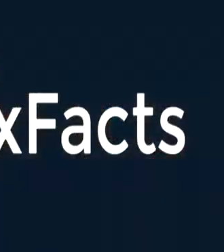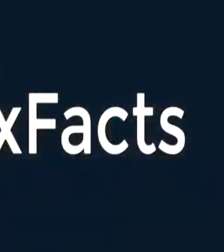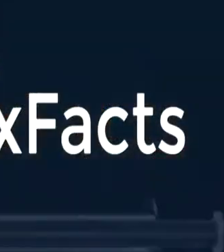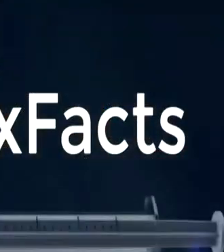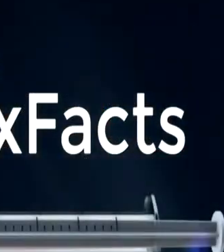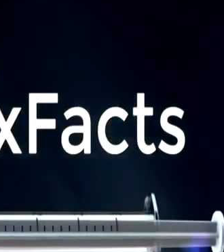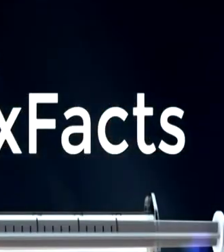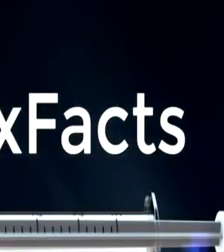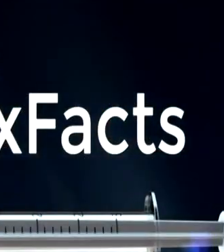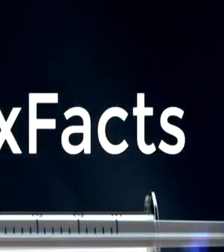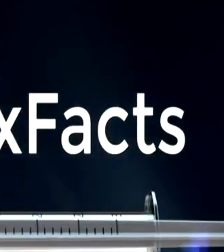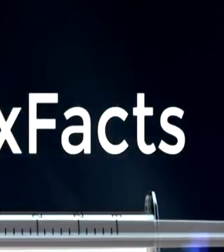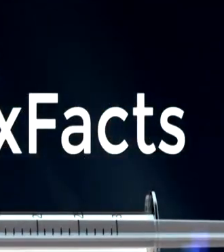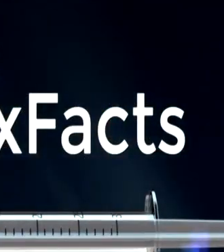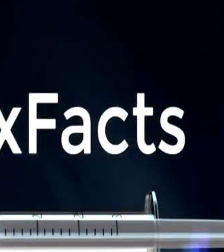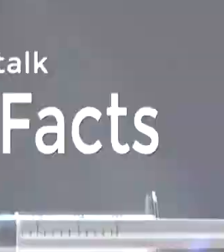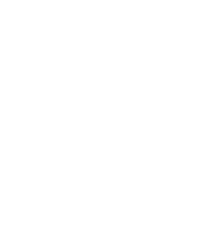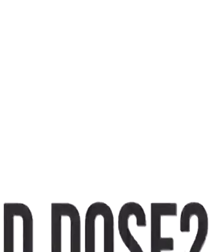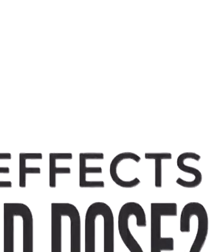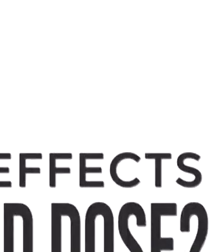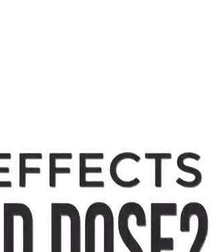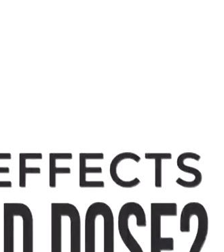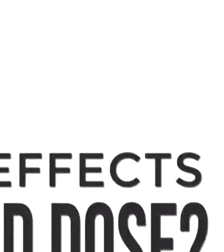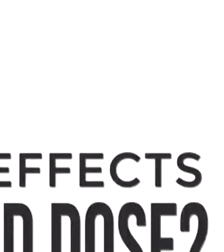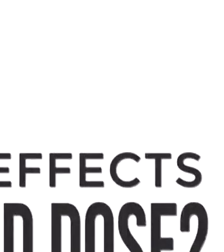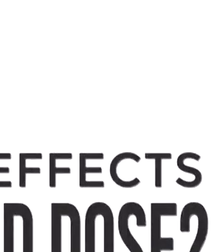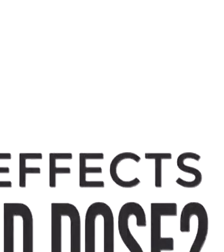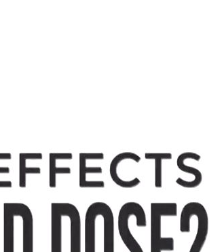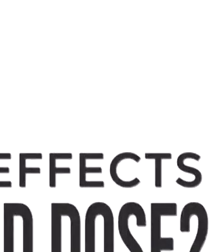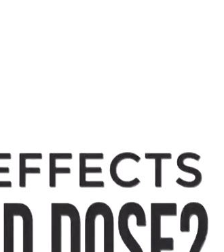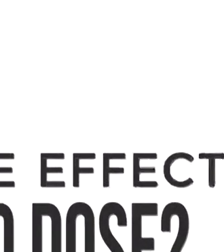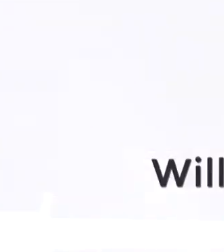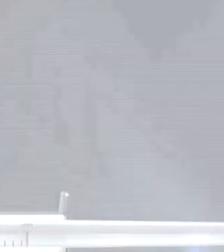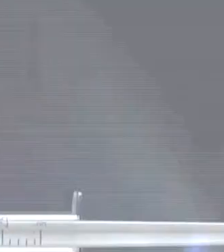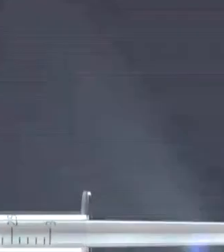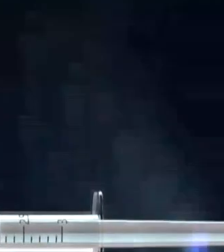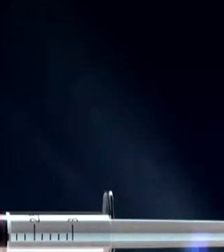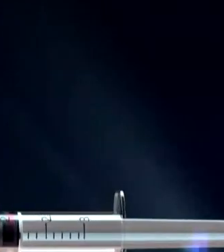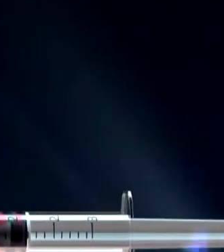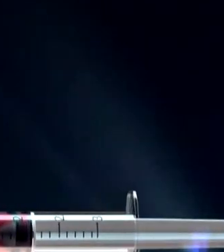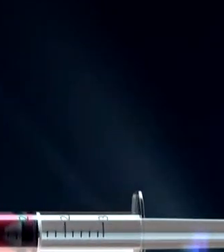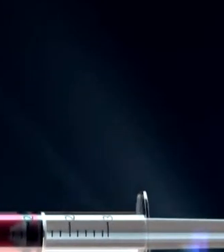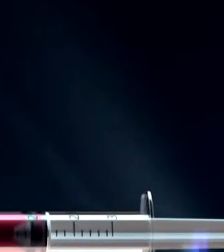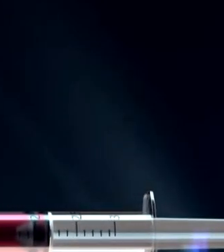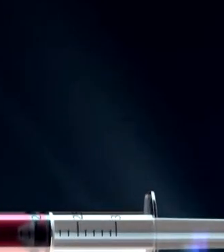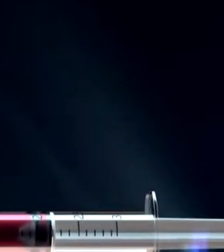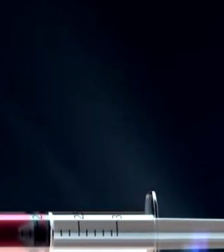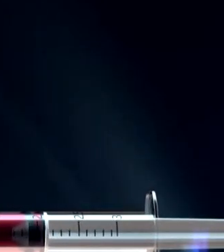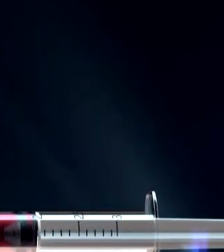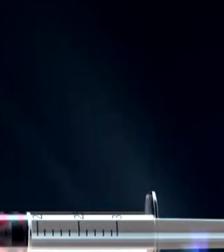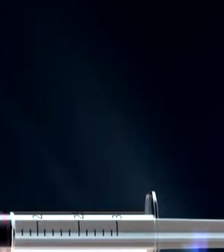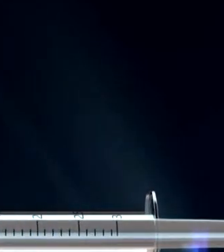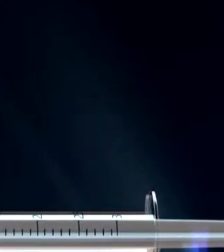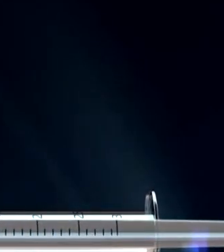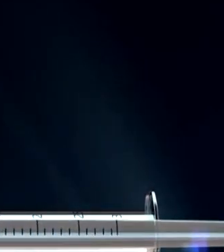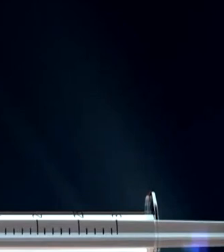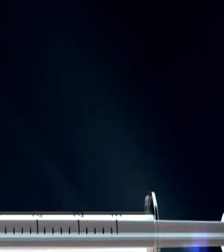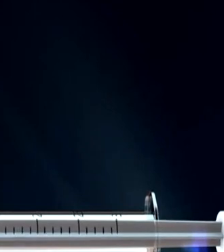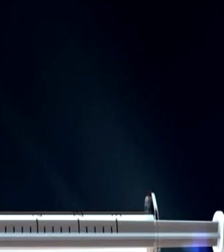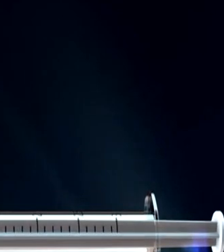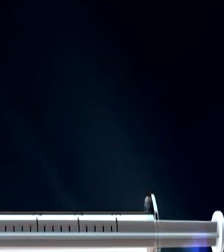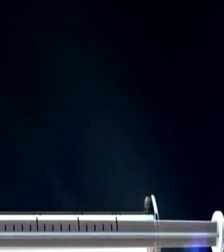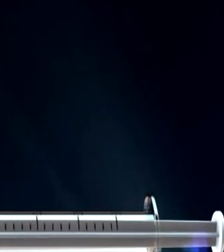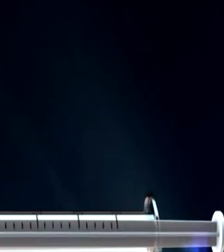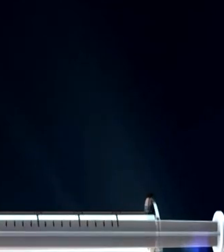Let's talk VaxFacts. Will I experience side effects from the second dose? Side effects are more common and may be more pronounced